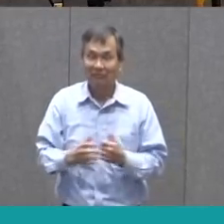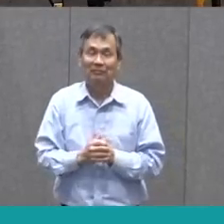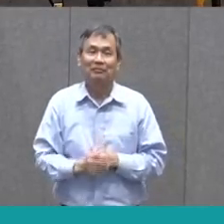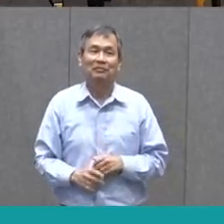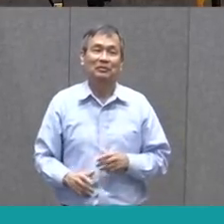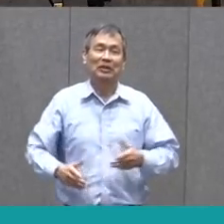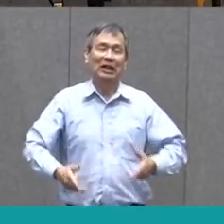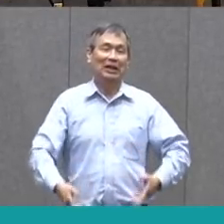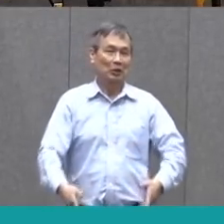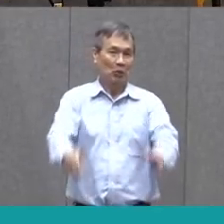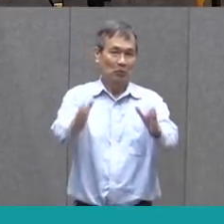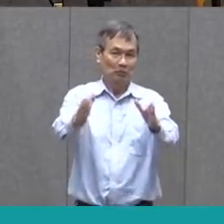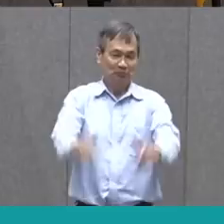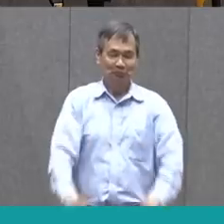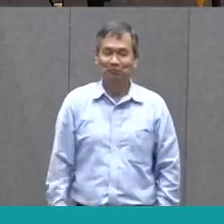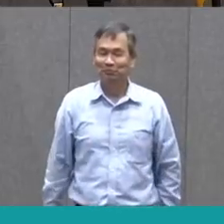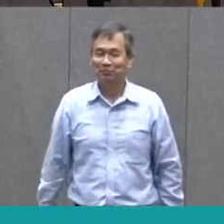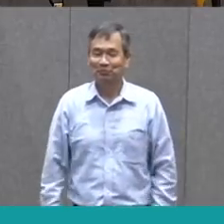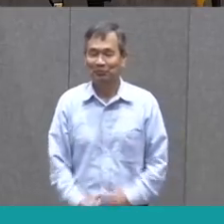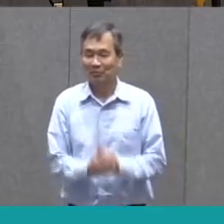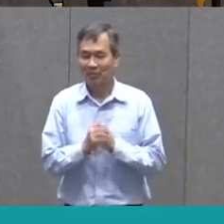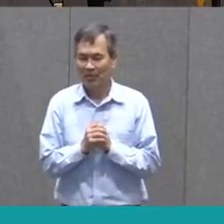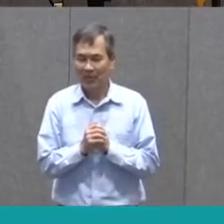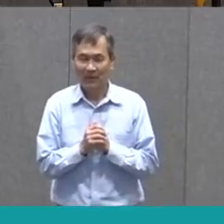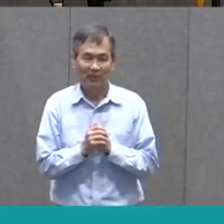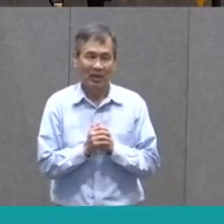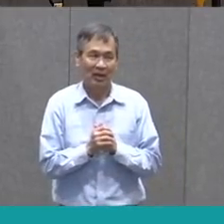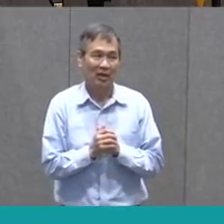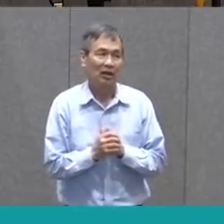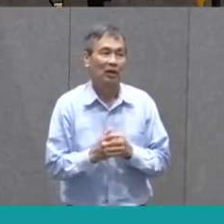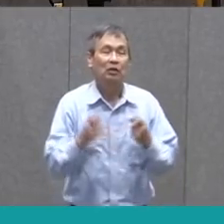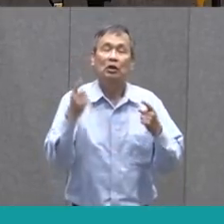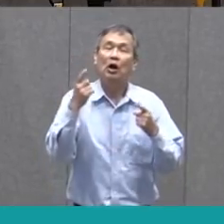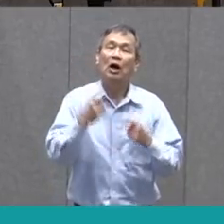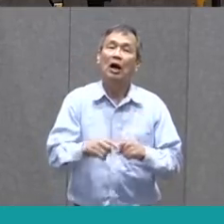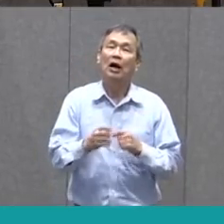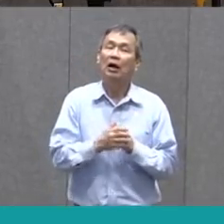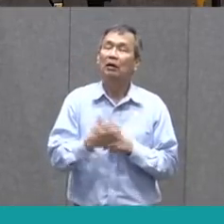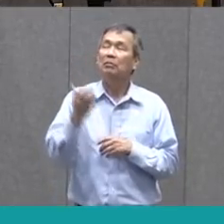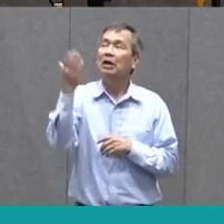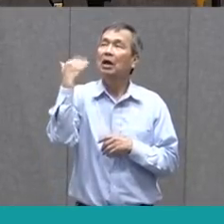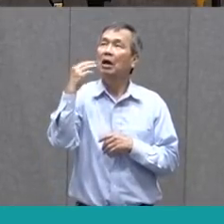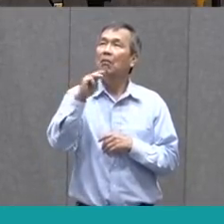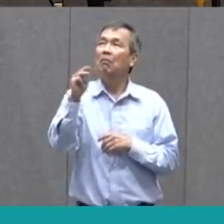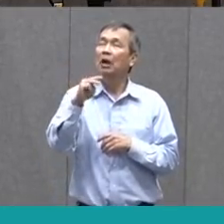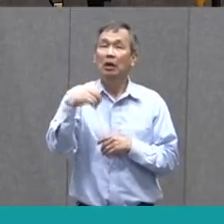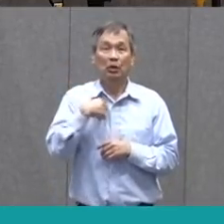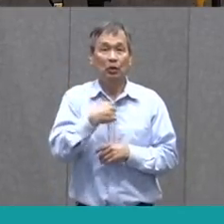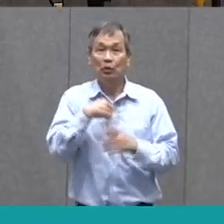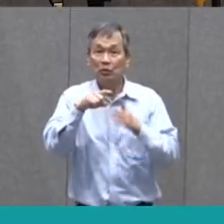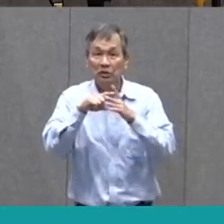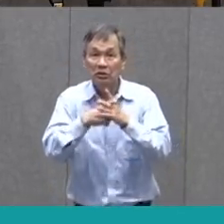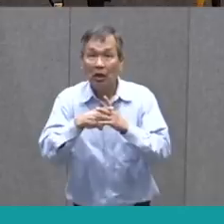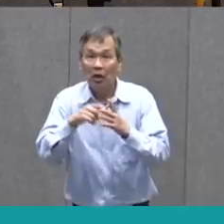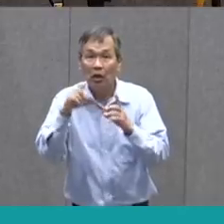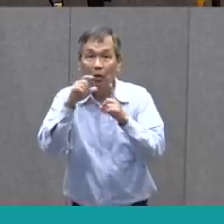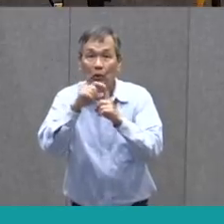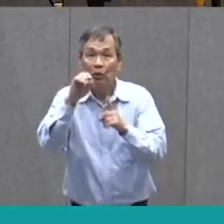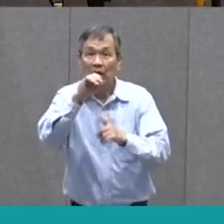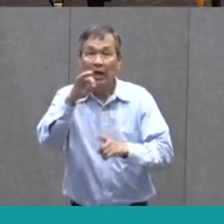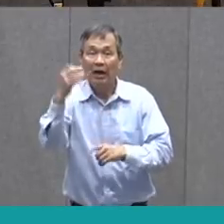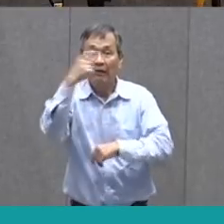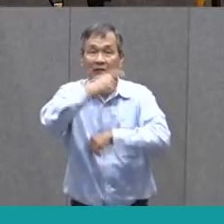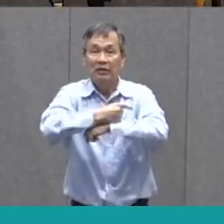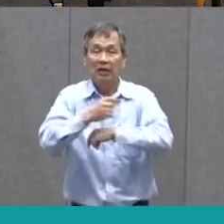Let's go. So if you were with us on Monday, you remember that we started our word of the day with